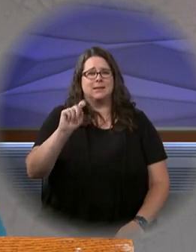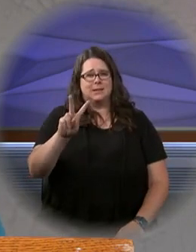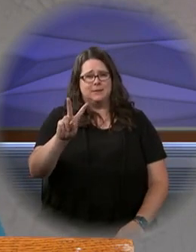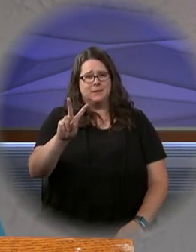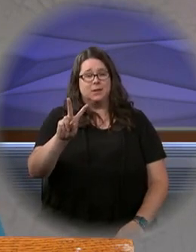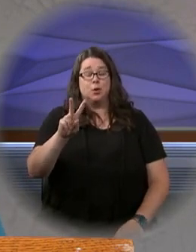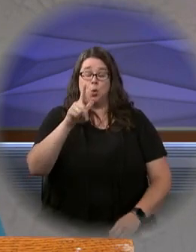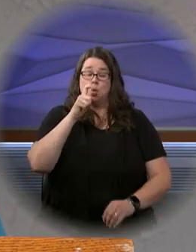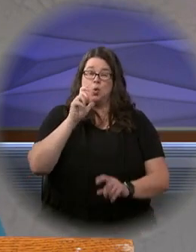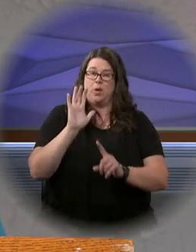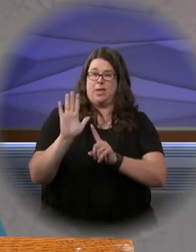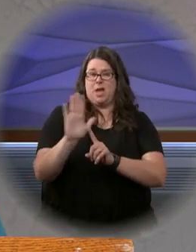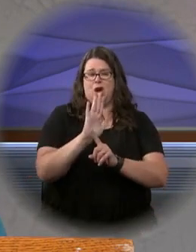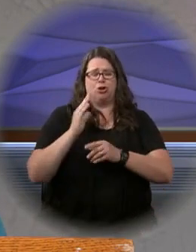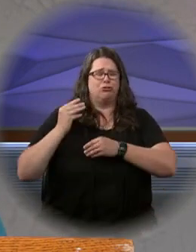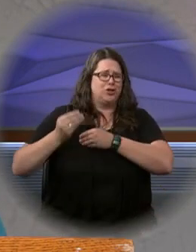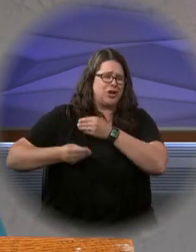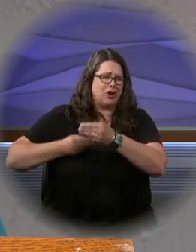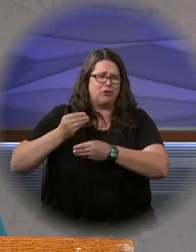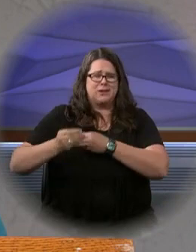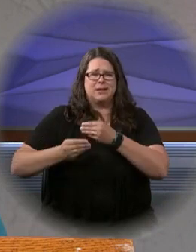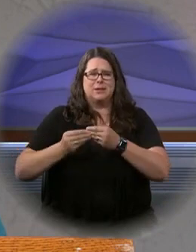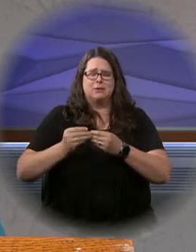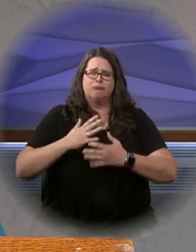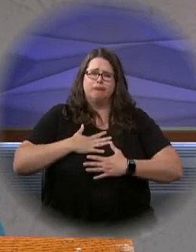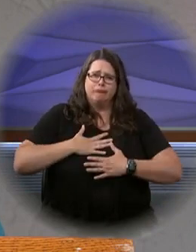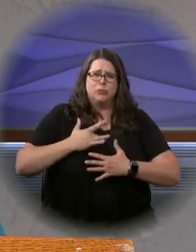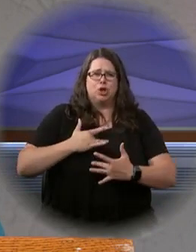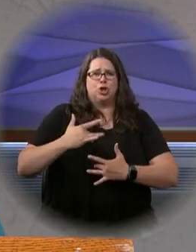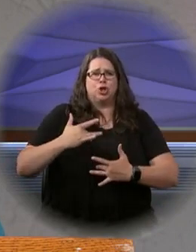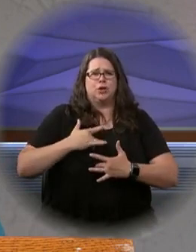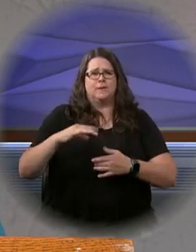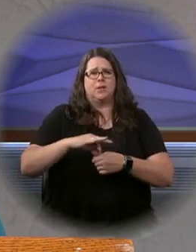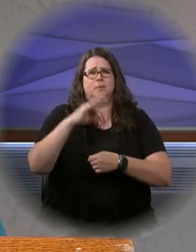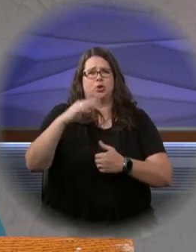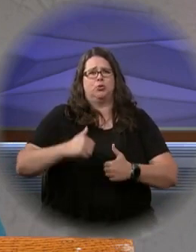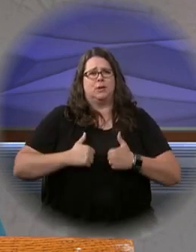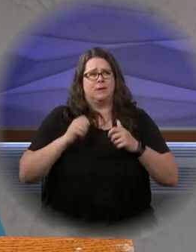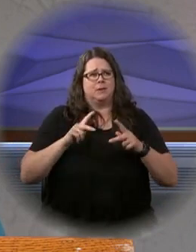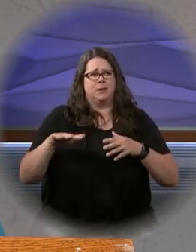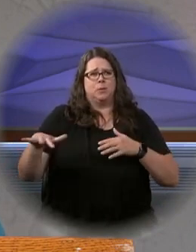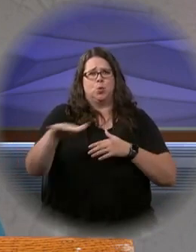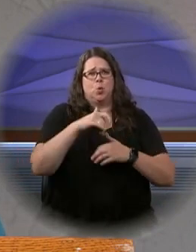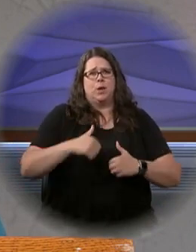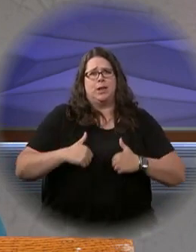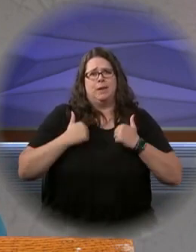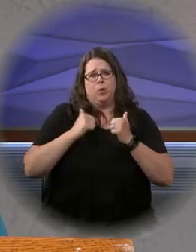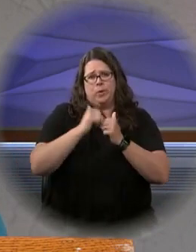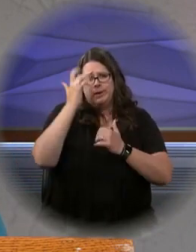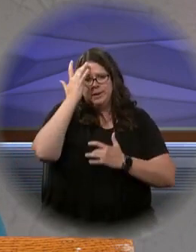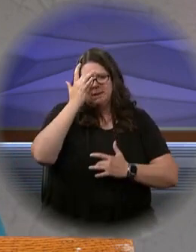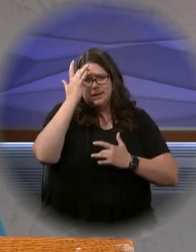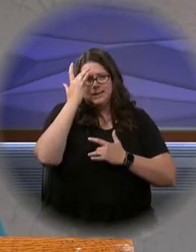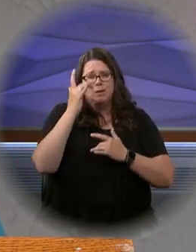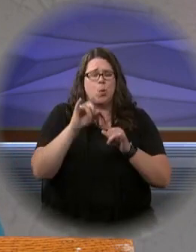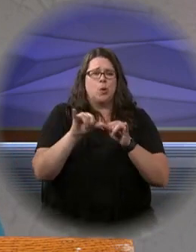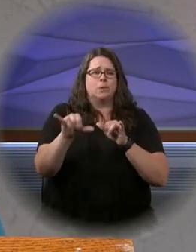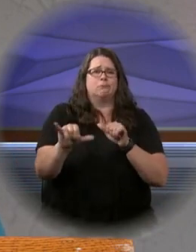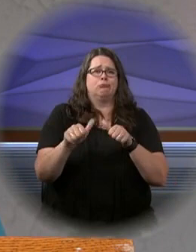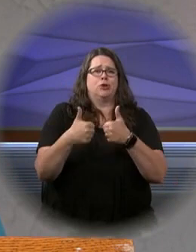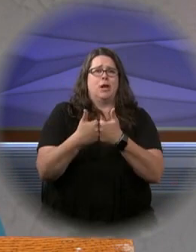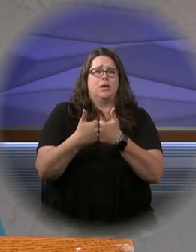who, by their generosity and sincere concern for the spiritual lives of those living with illness and or